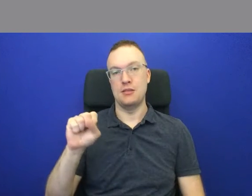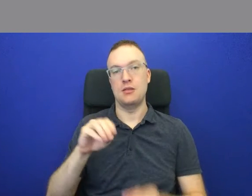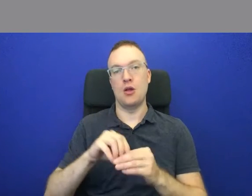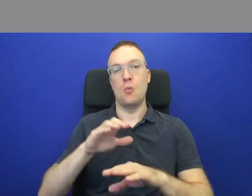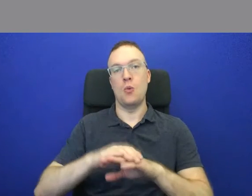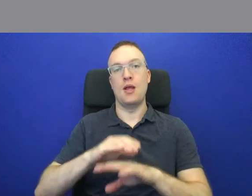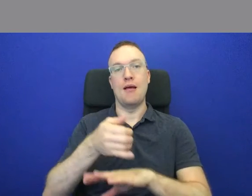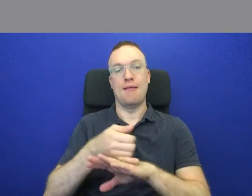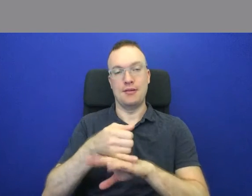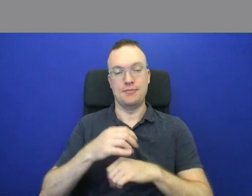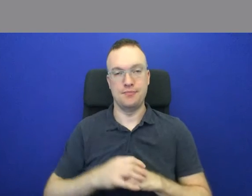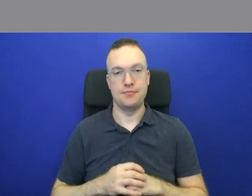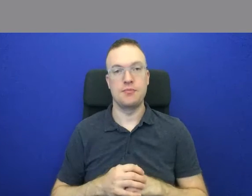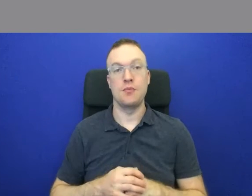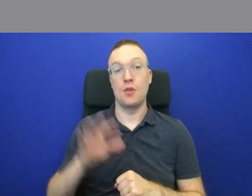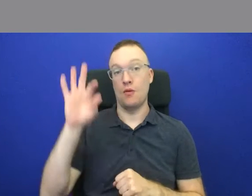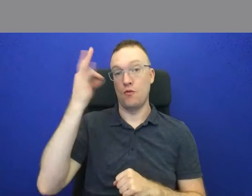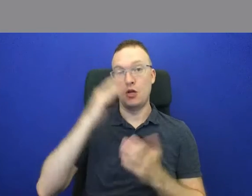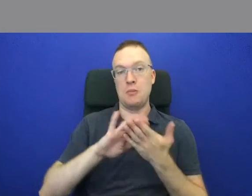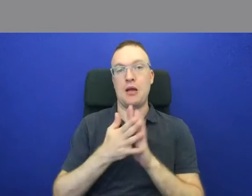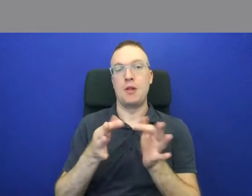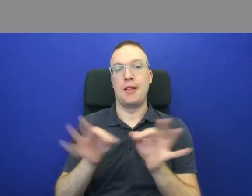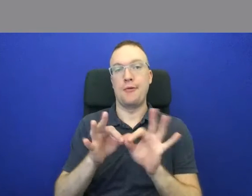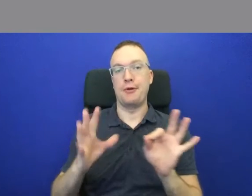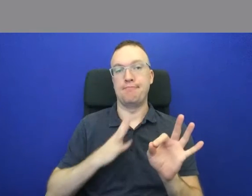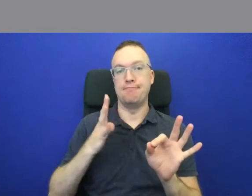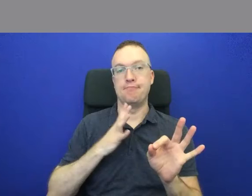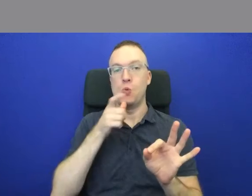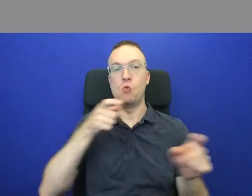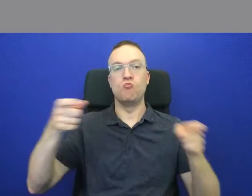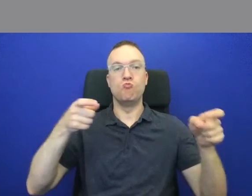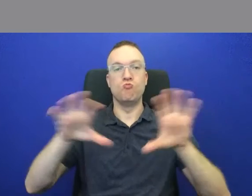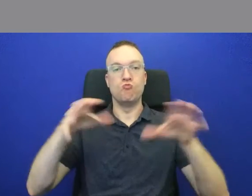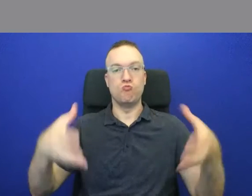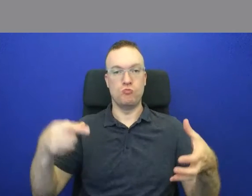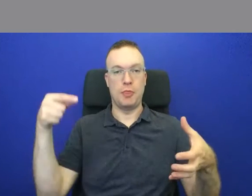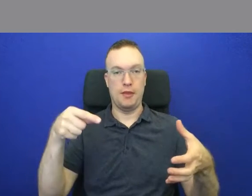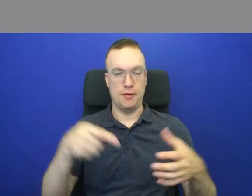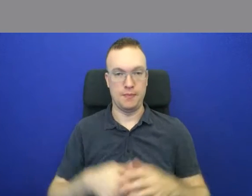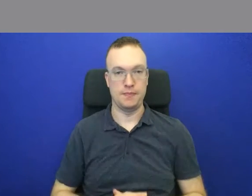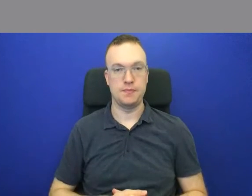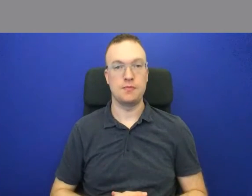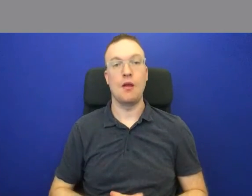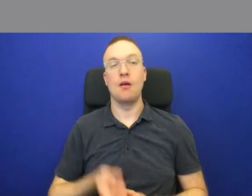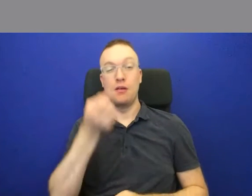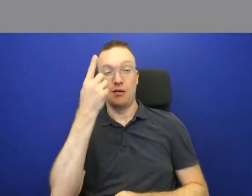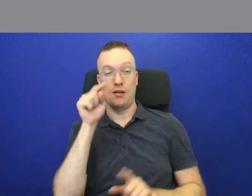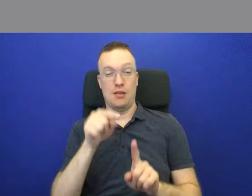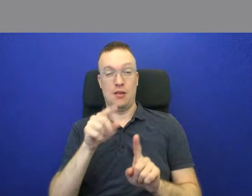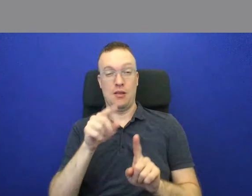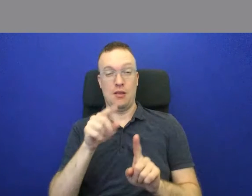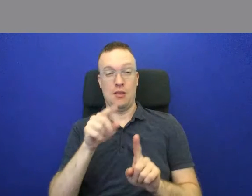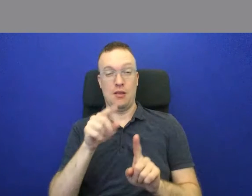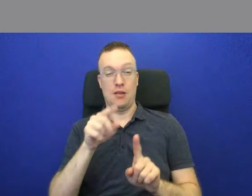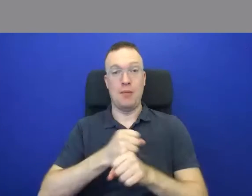And French becomes the language of the ruling class. So although this map is